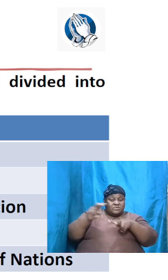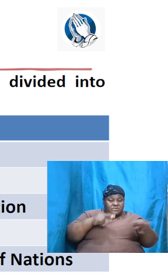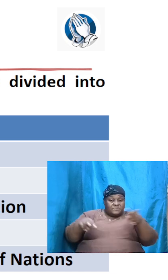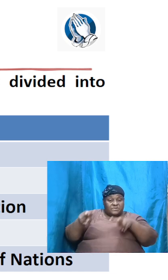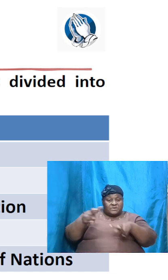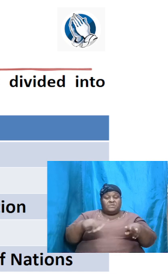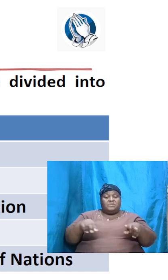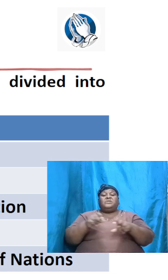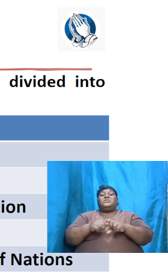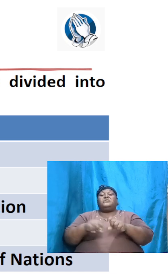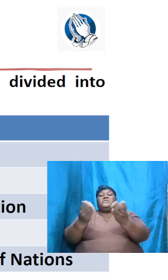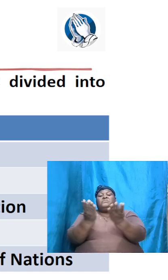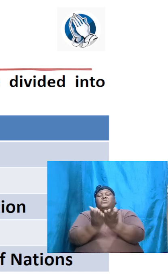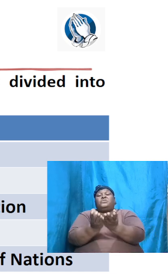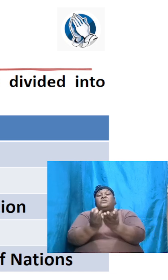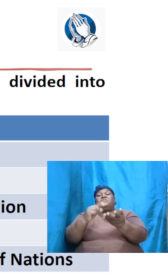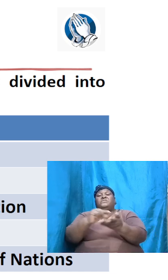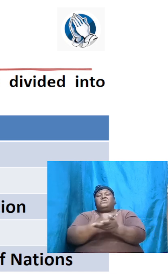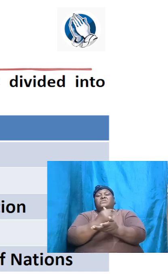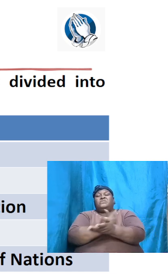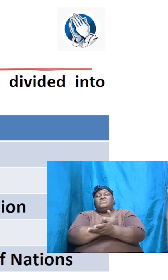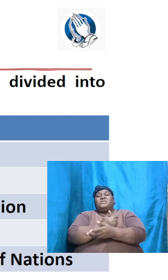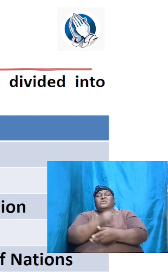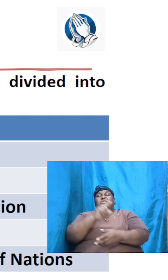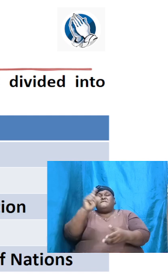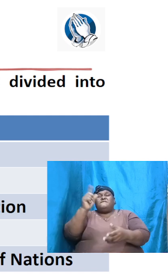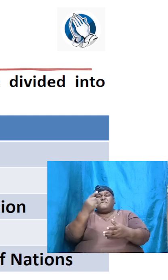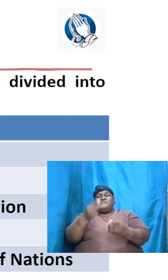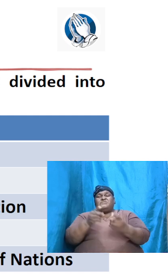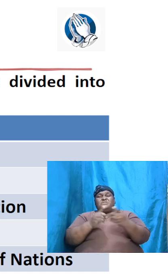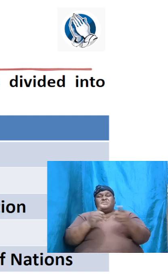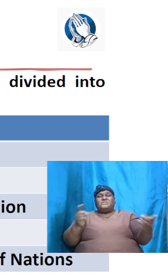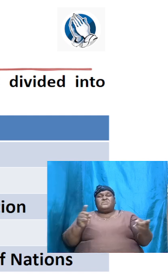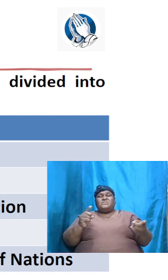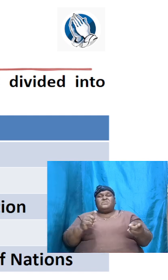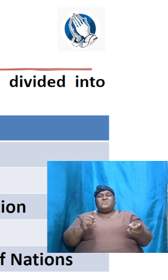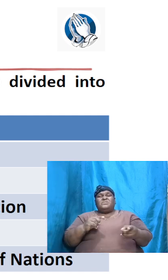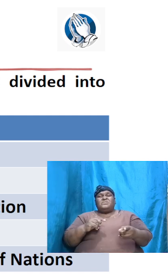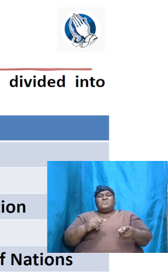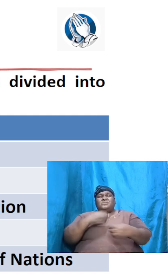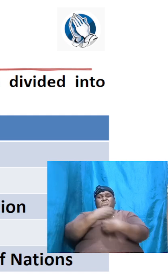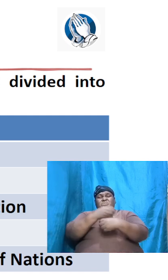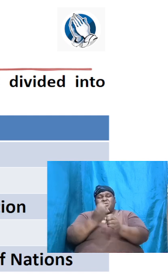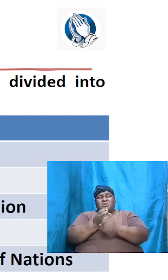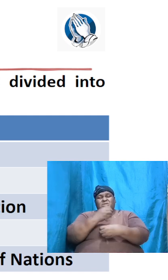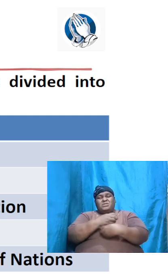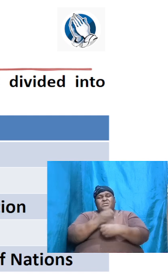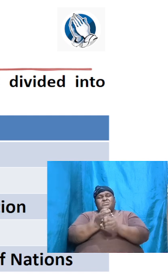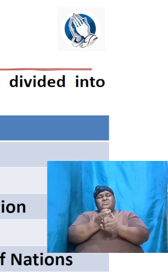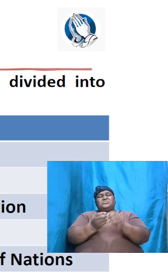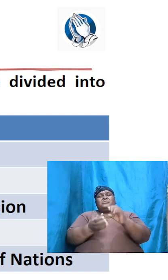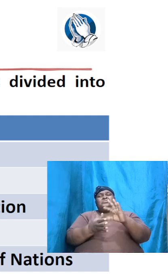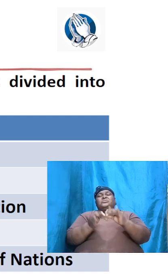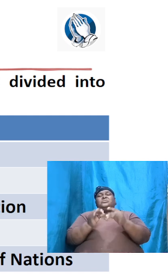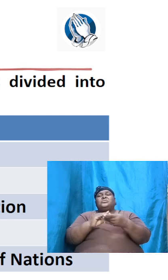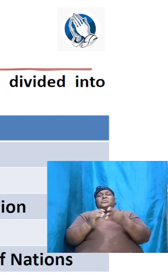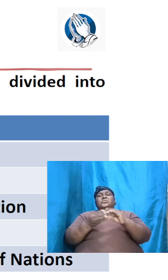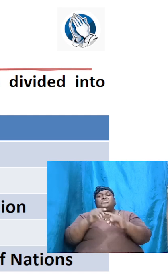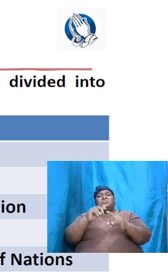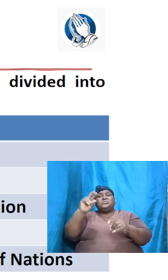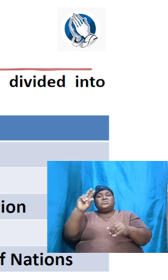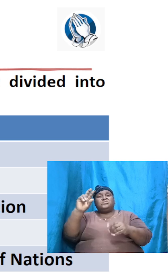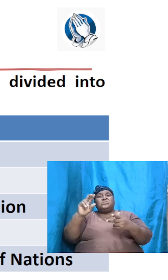division, we see the whole creation story being outlined. Then by the second division,